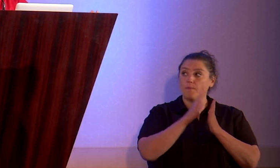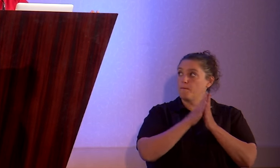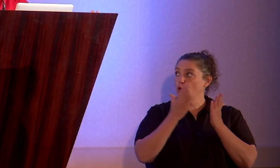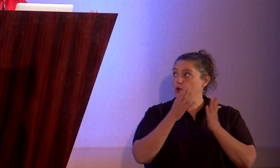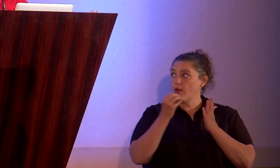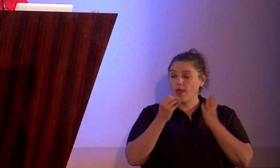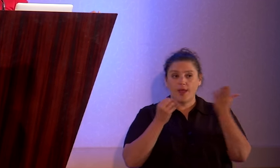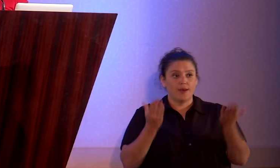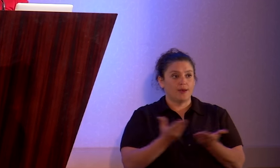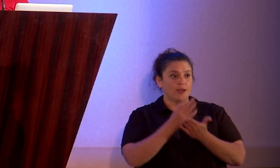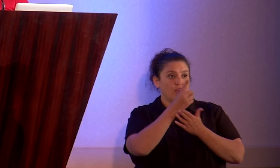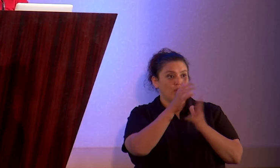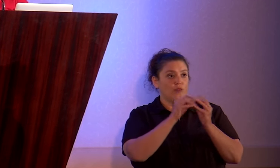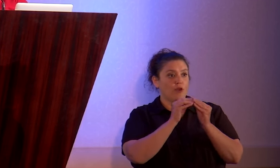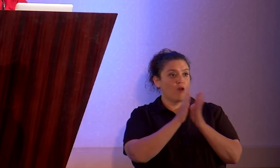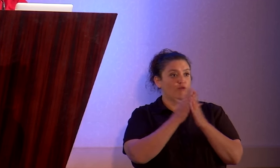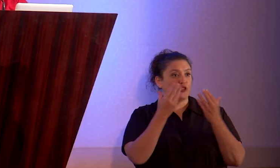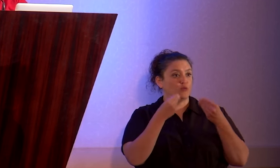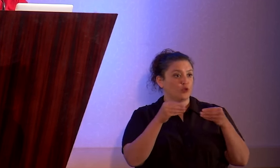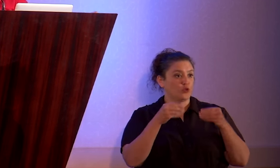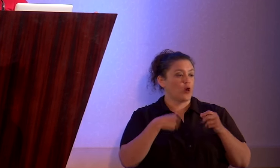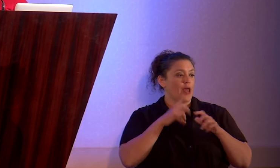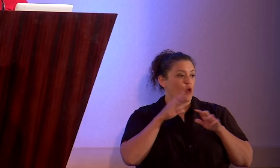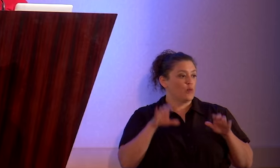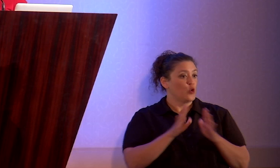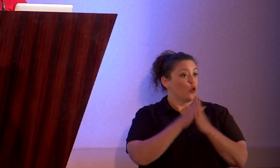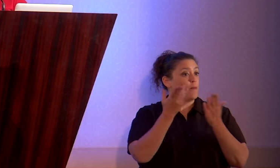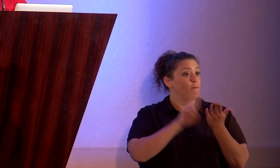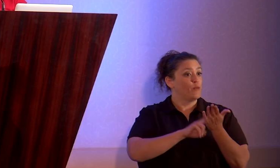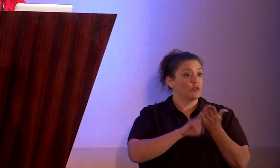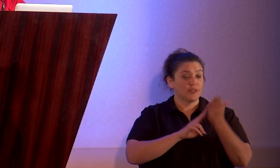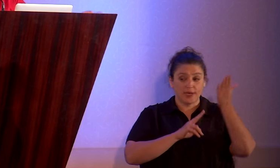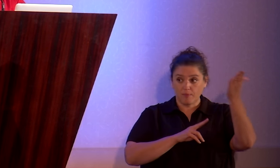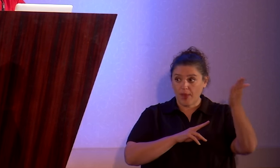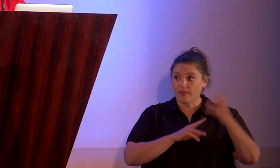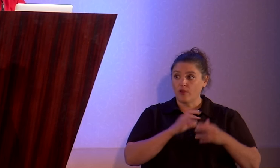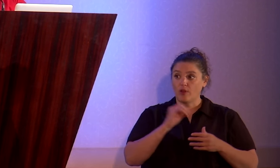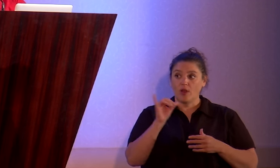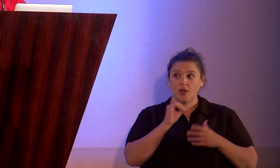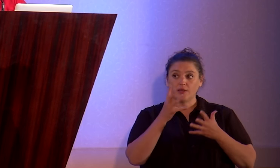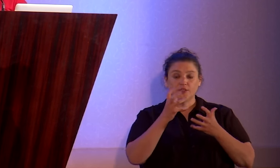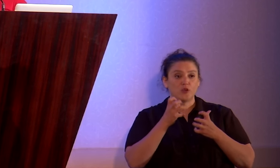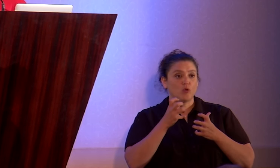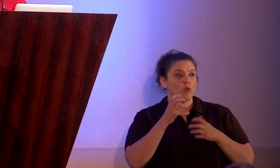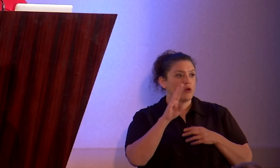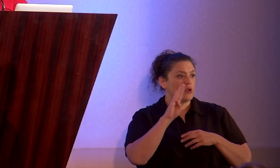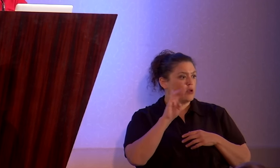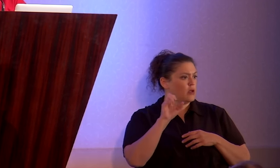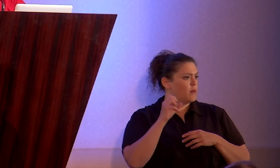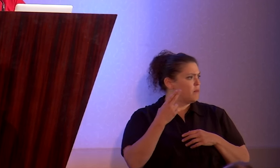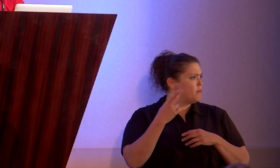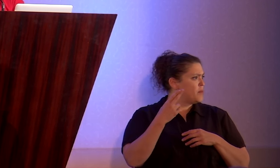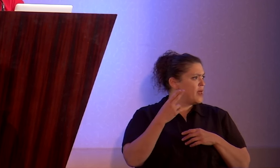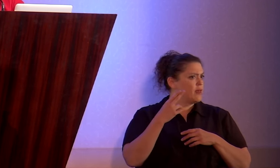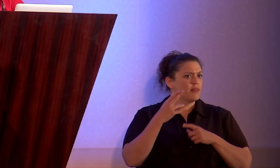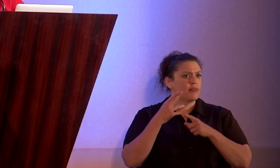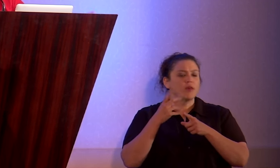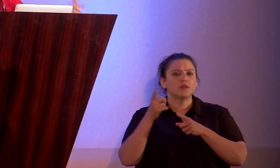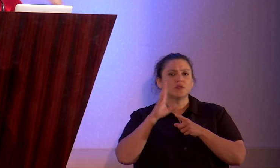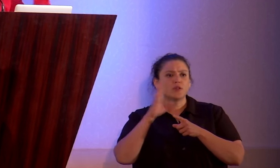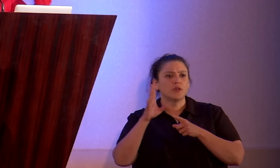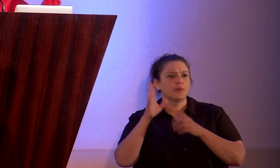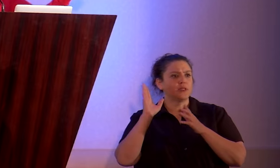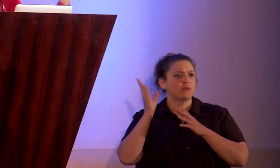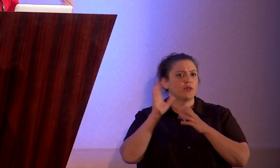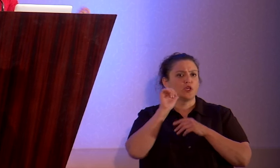also here in the conference bookstore and I will be doing a book signing right after this talk. And I also want to plug Beth Presswood's talk. She's going to be speaking tomorrow at 10